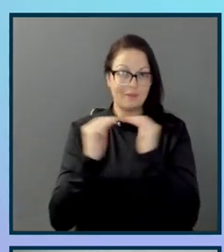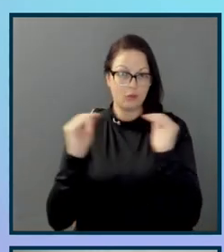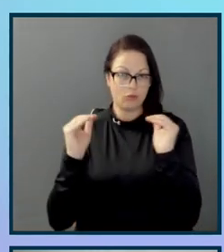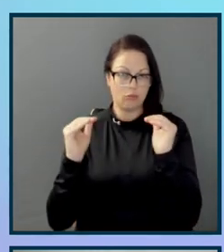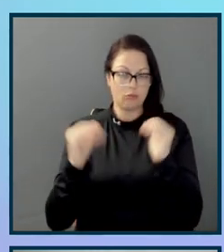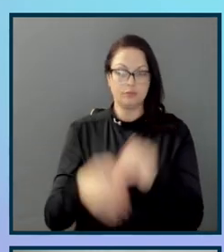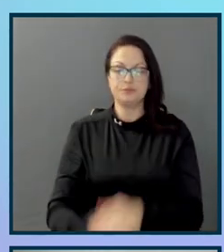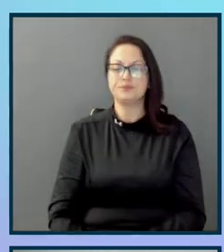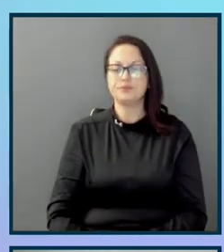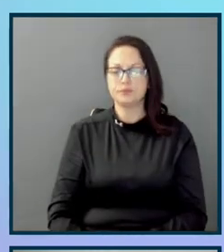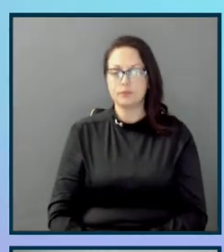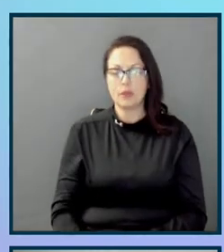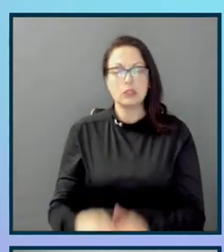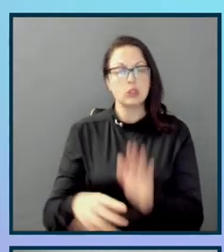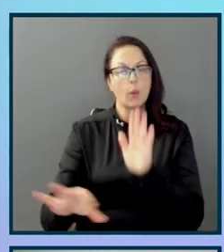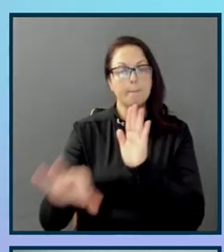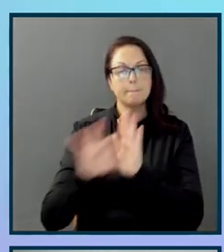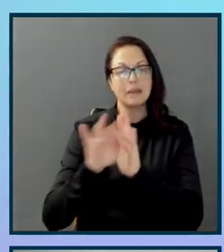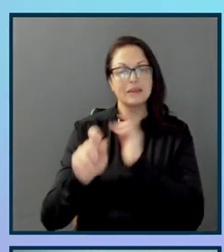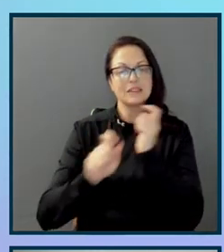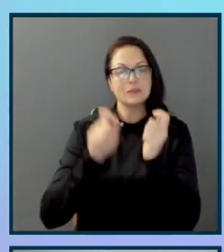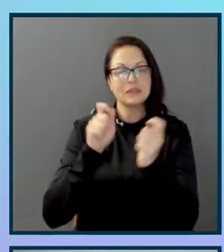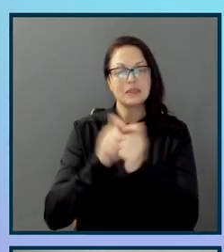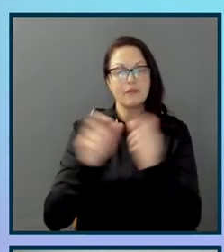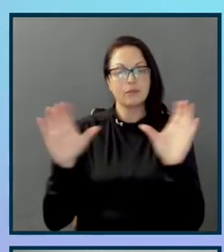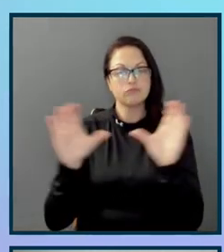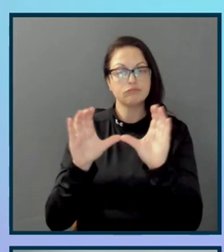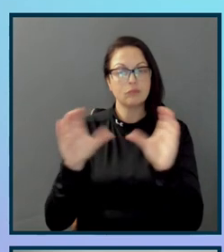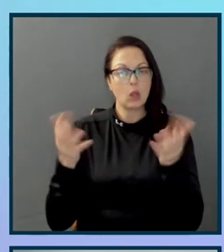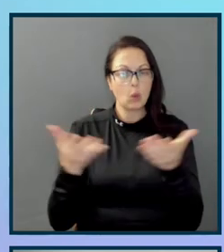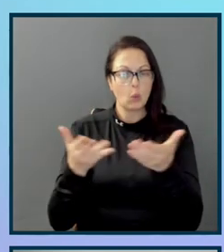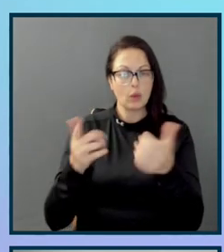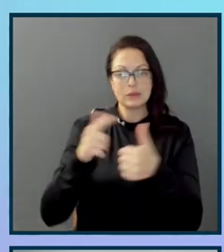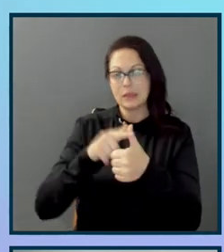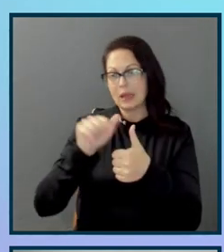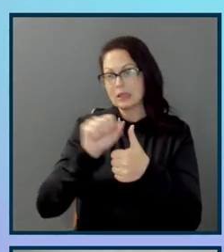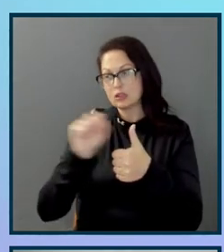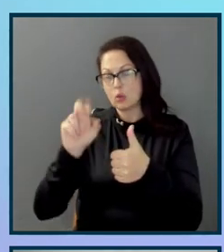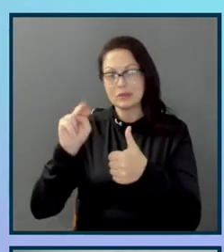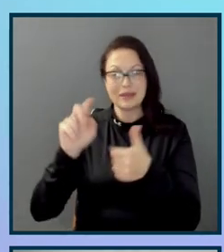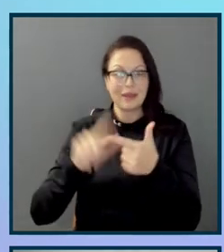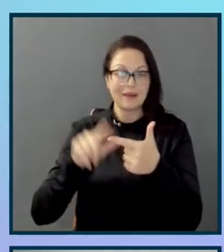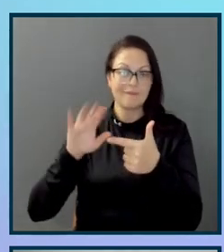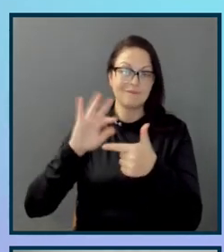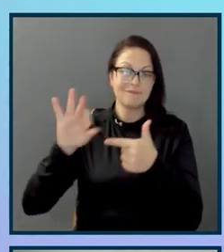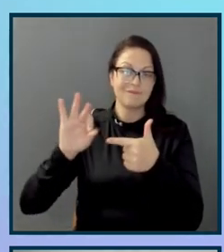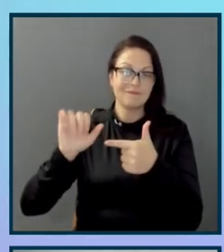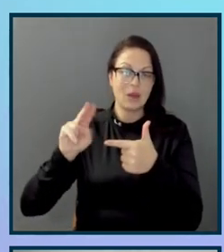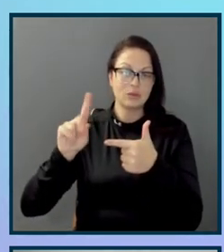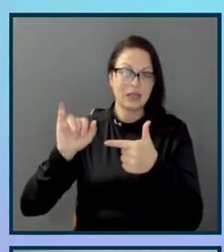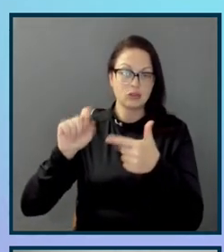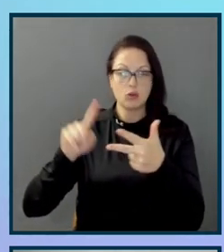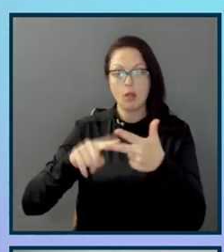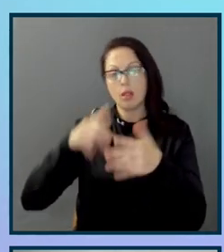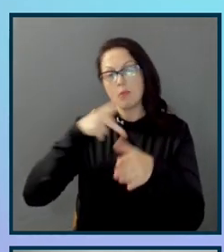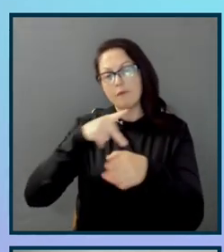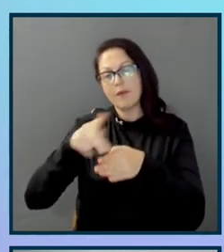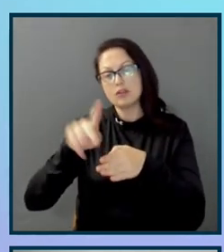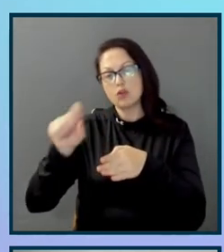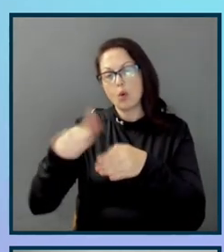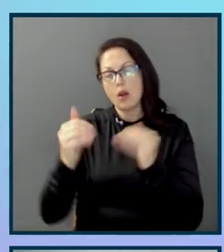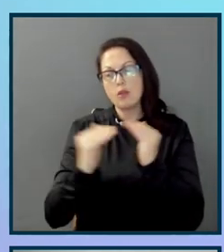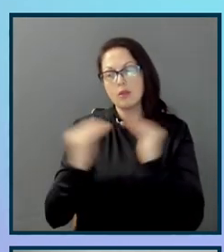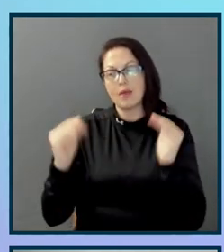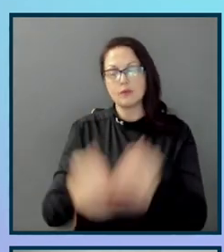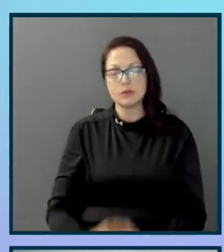pick the specific certification and also was it associate, was it foundational, was it professional, or some other level. They